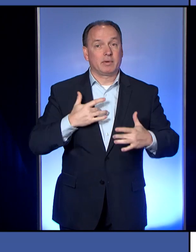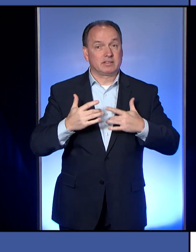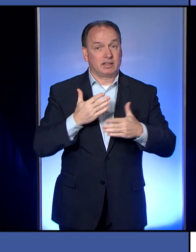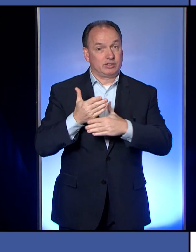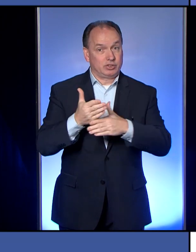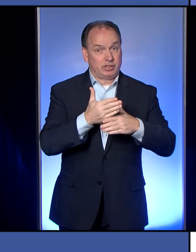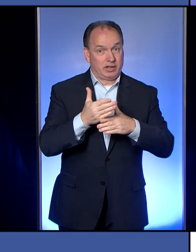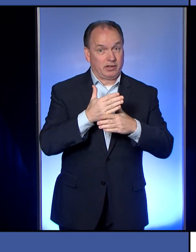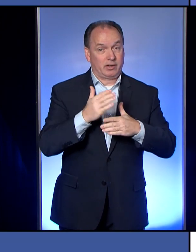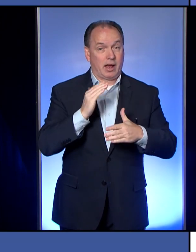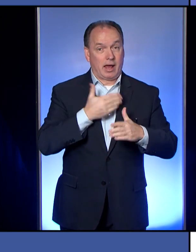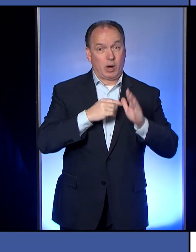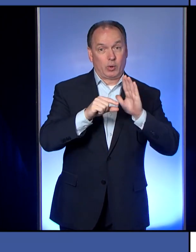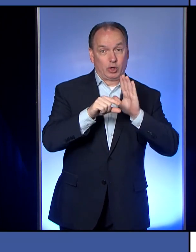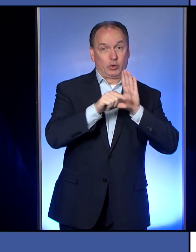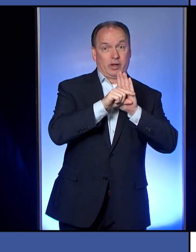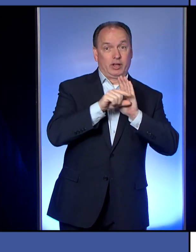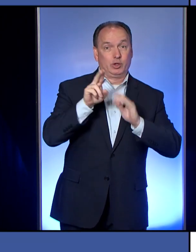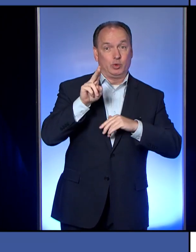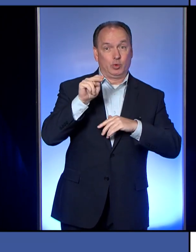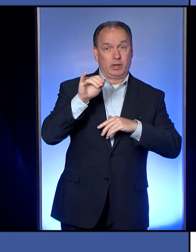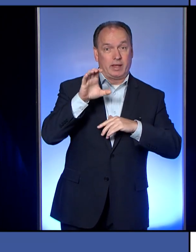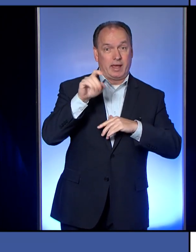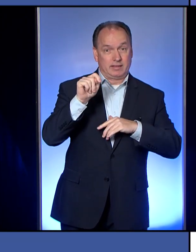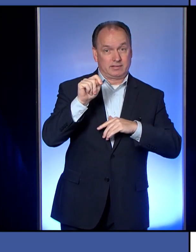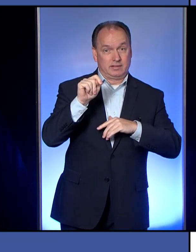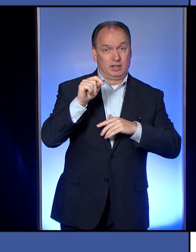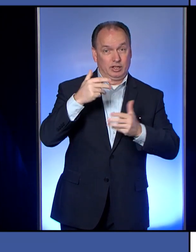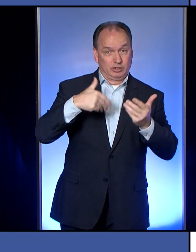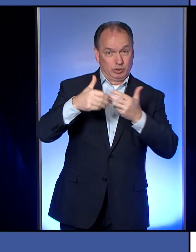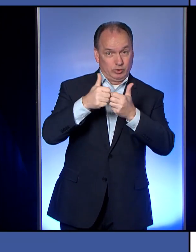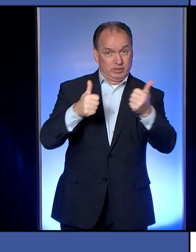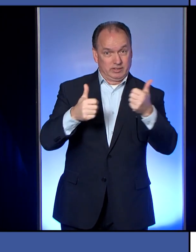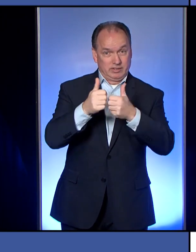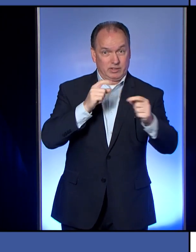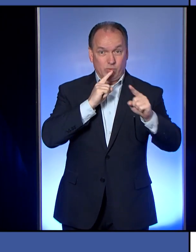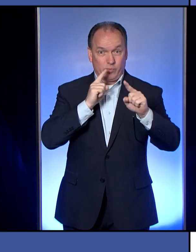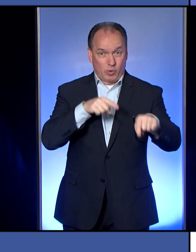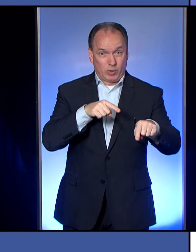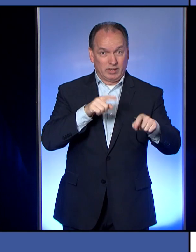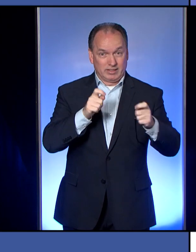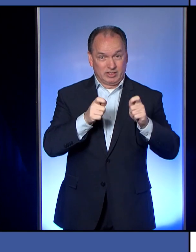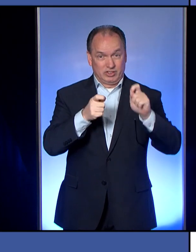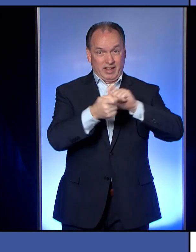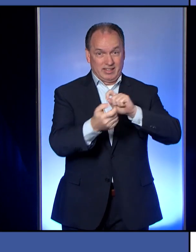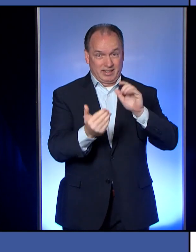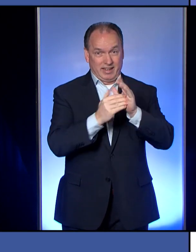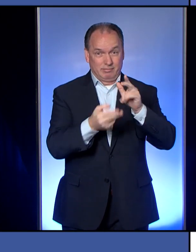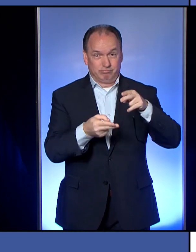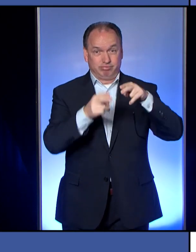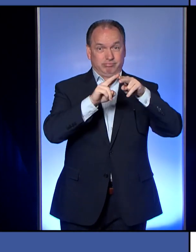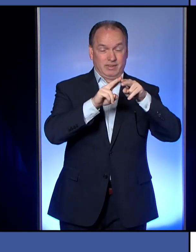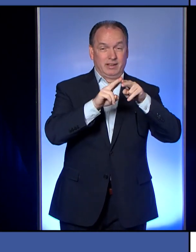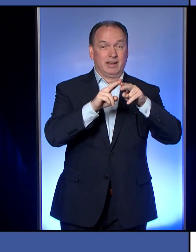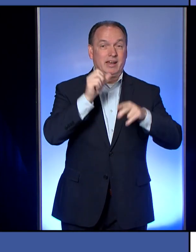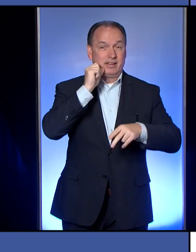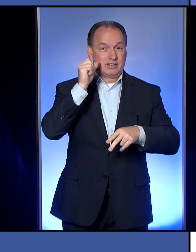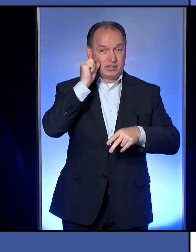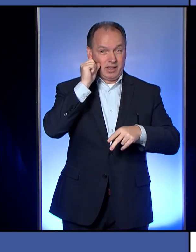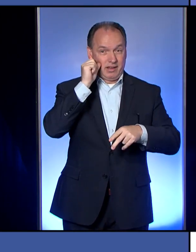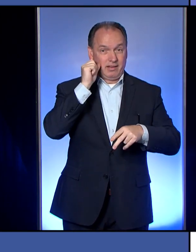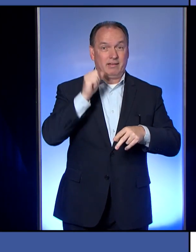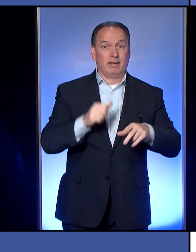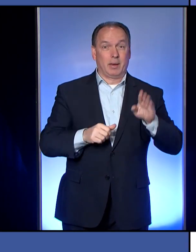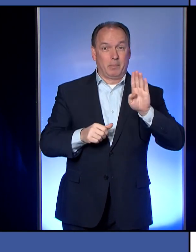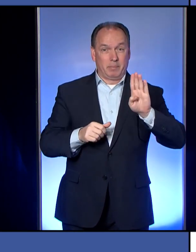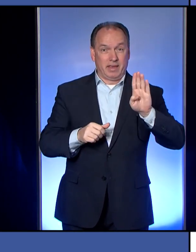up another level on the Unicast social distancing report. We went from a B yesterday to an A-minus today